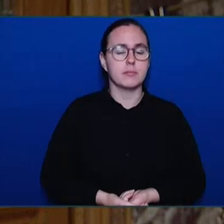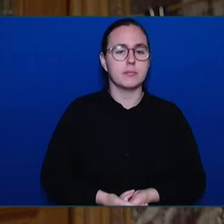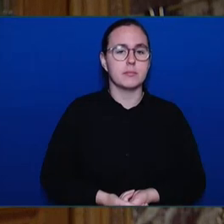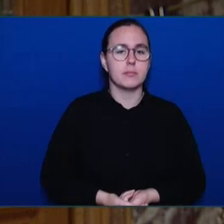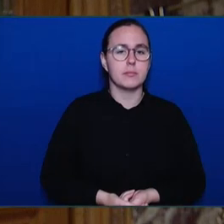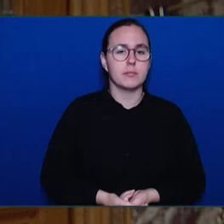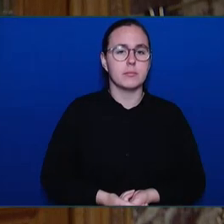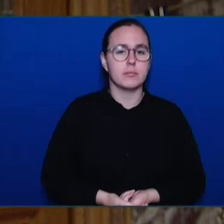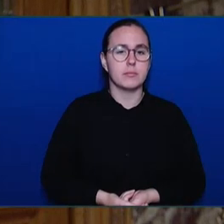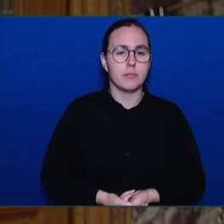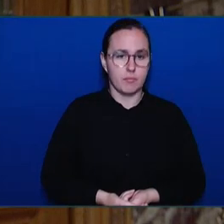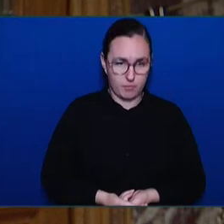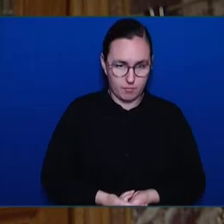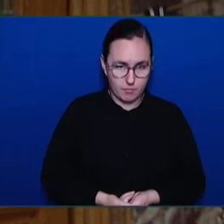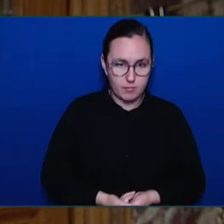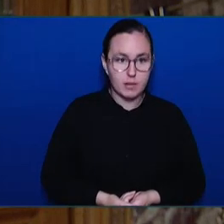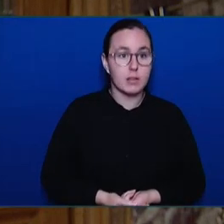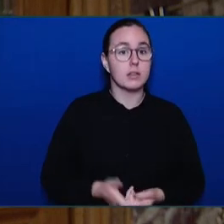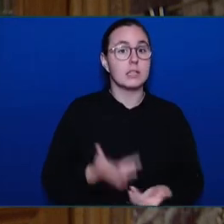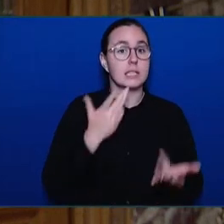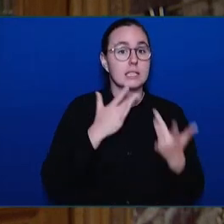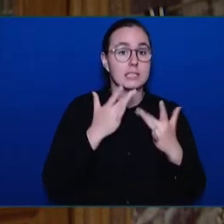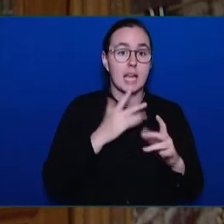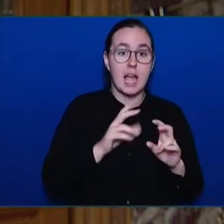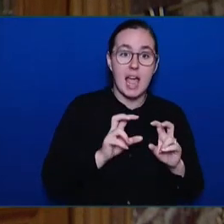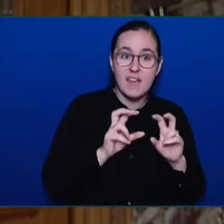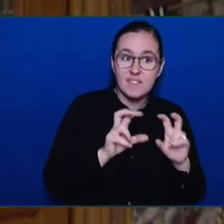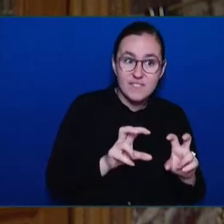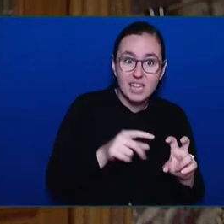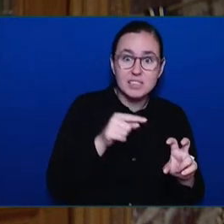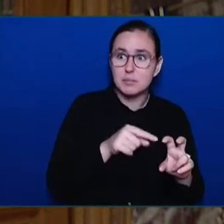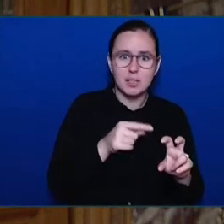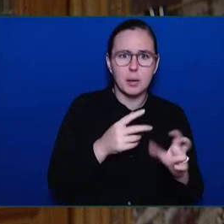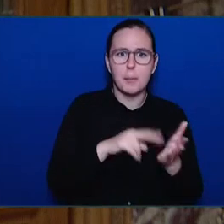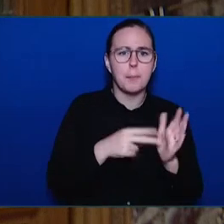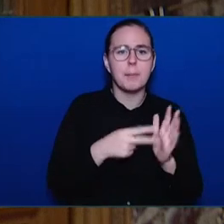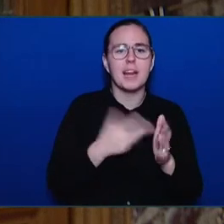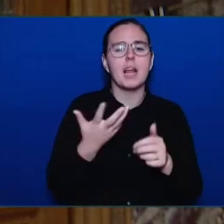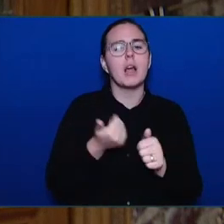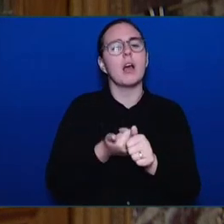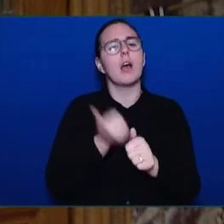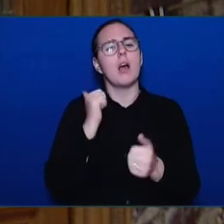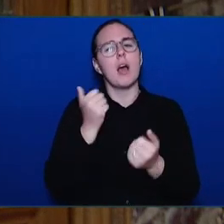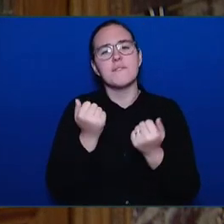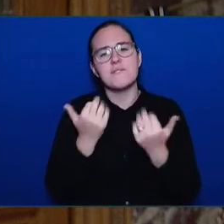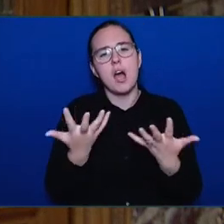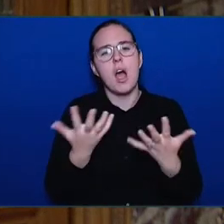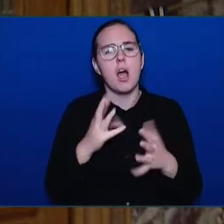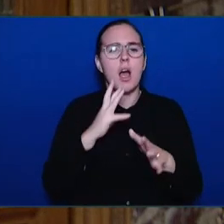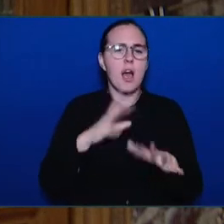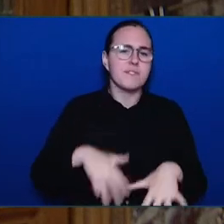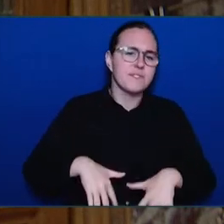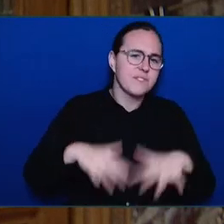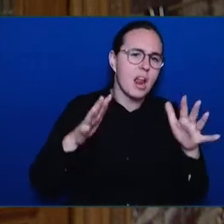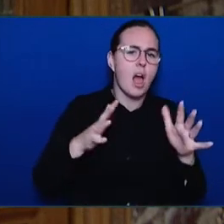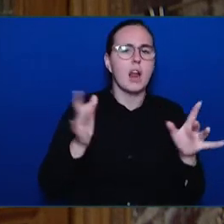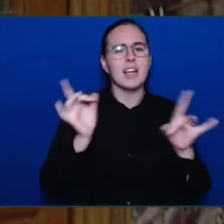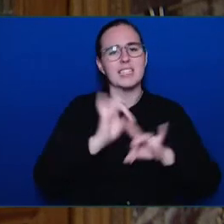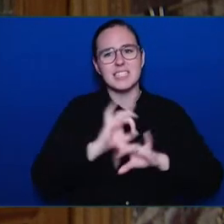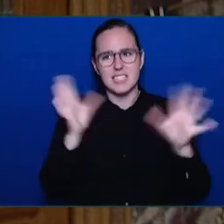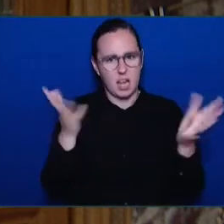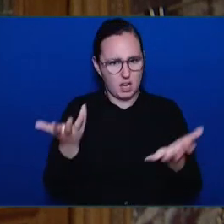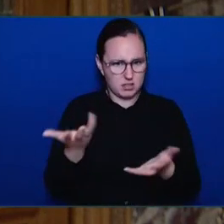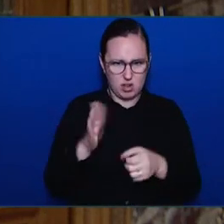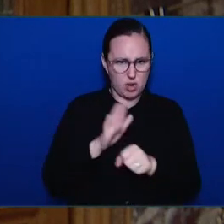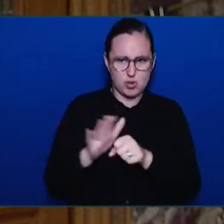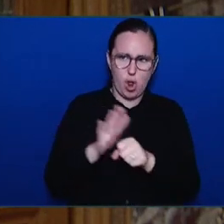fires and floods. It would have a restoration economy at its core with good-paying jobs for years to come. It would